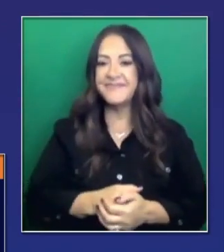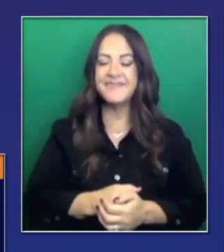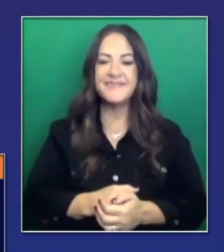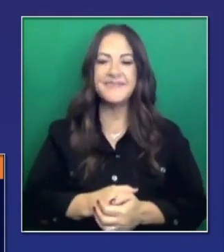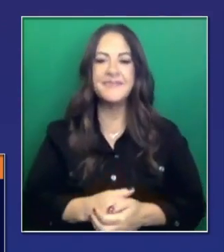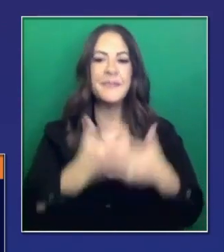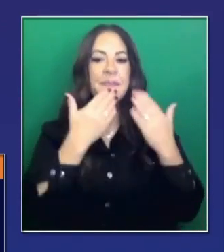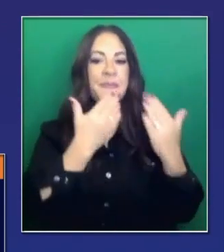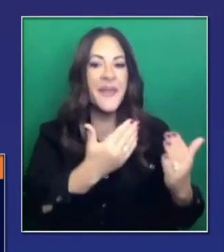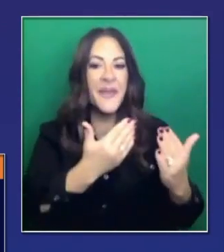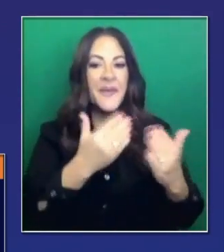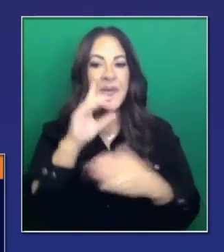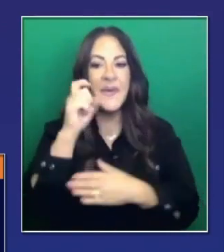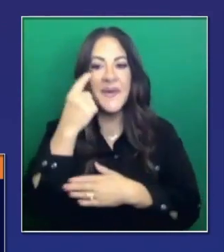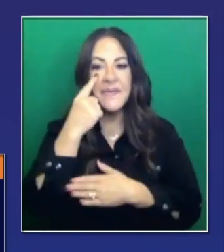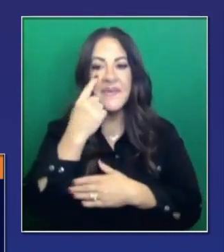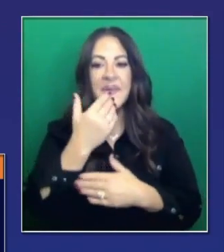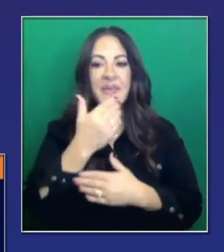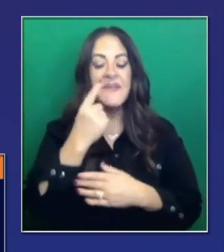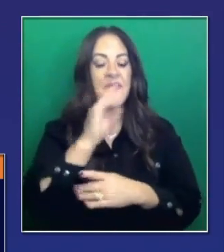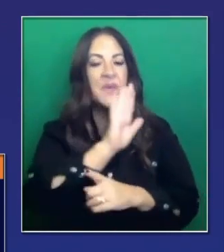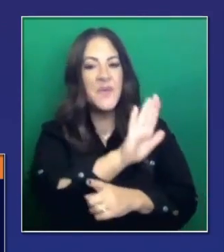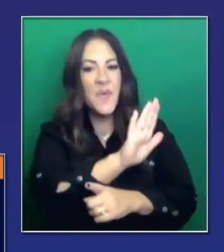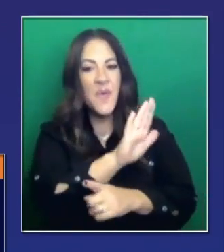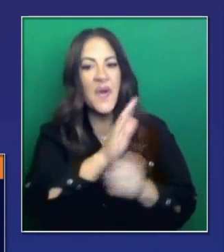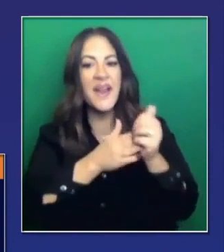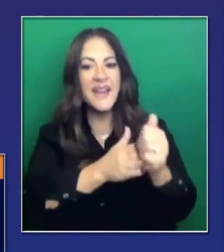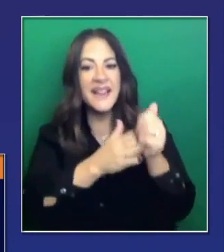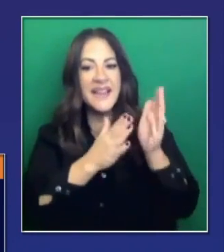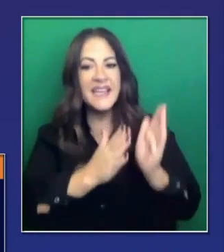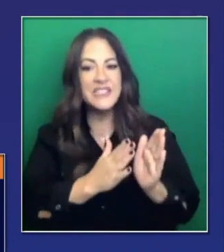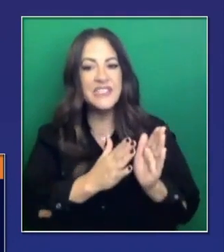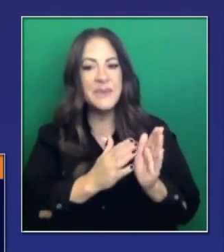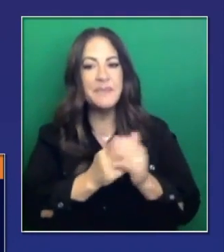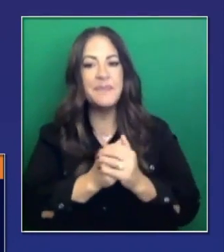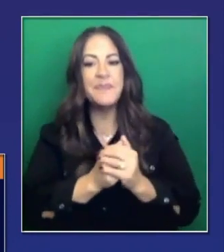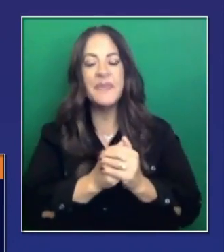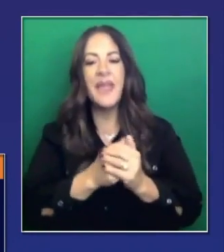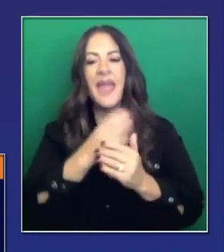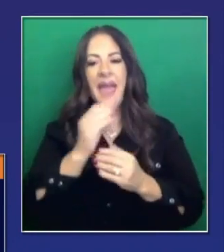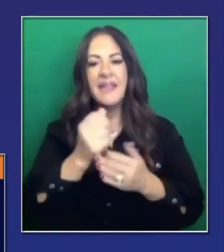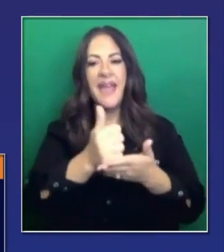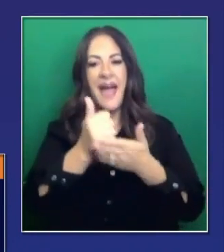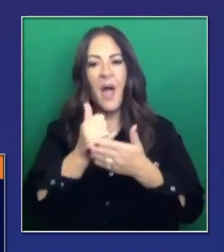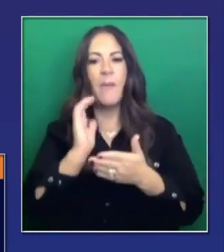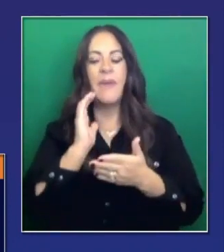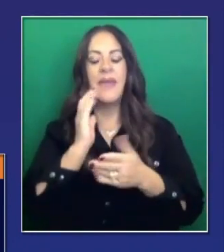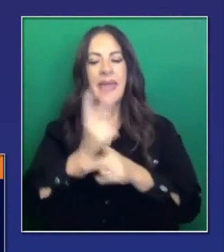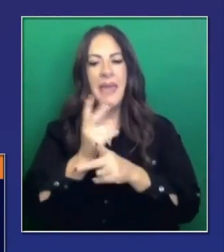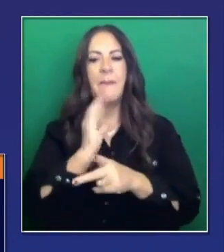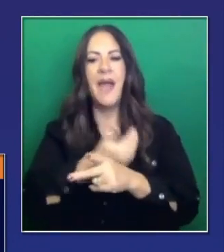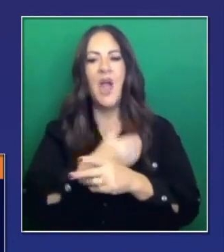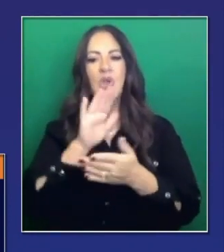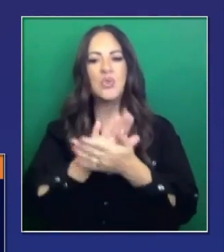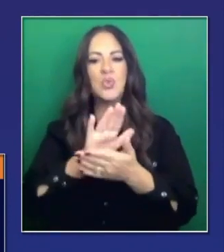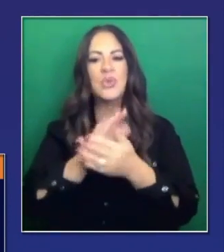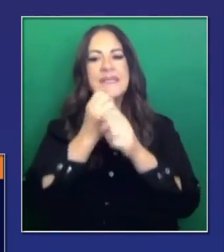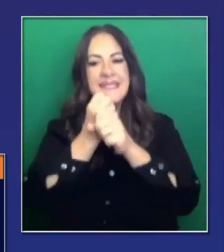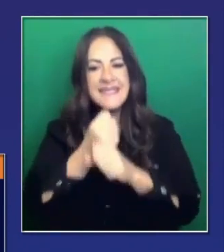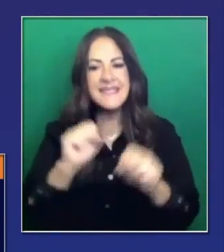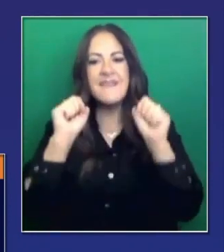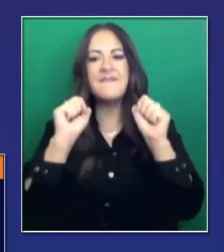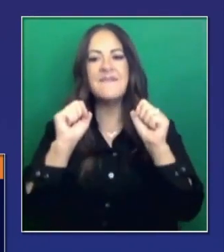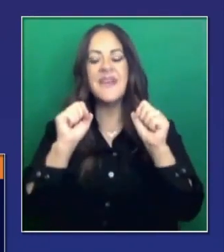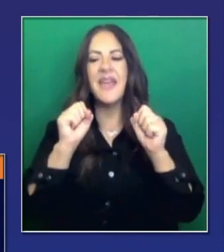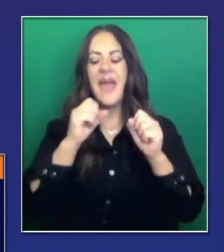Thank you, Mr. Governor. Thank you for your leadership here on advancing a framework to help keep our schools safe as they